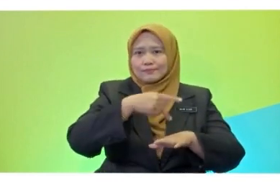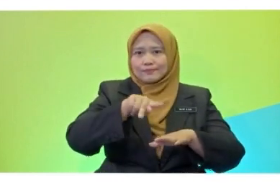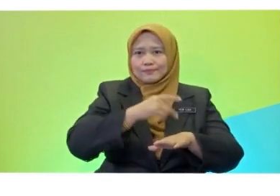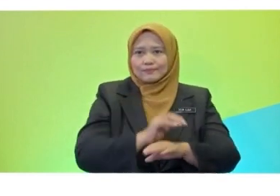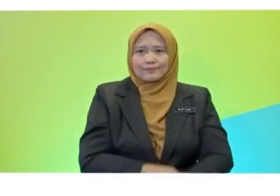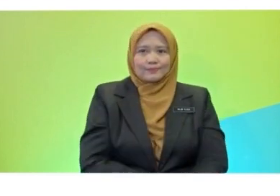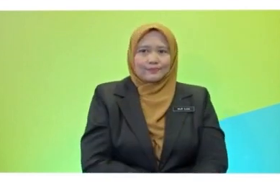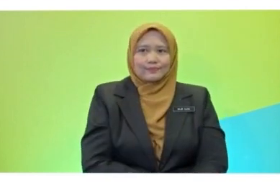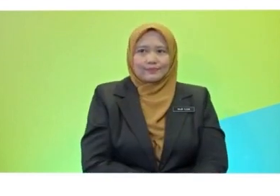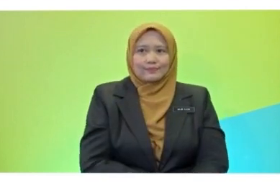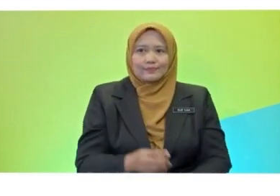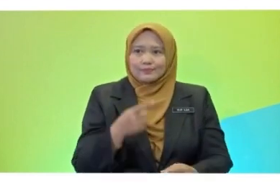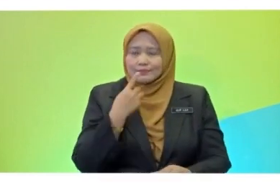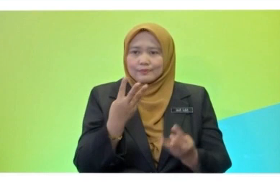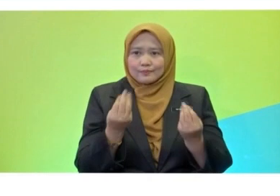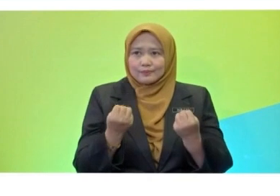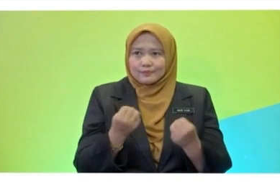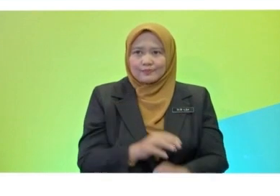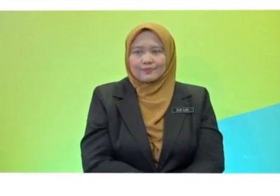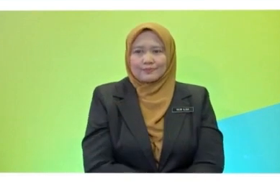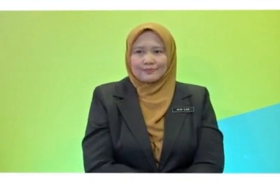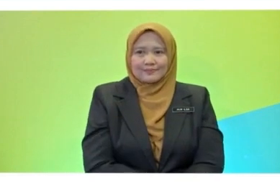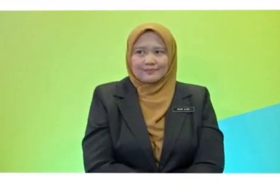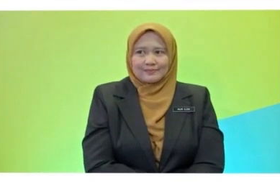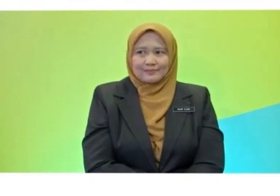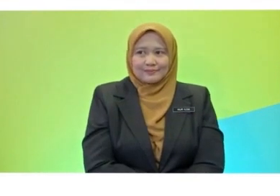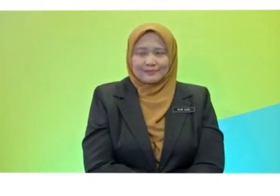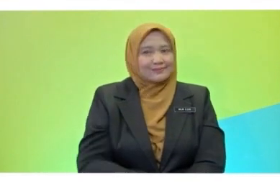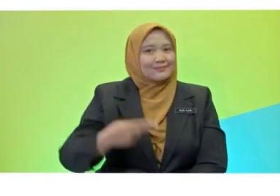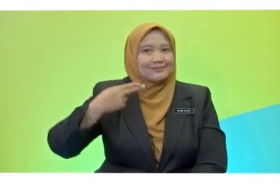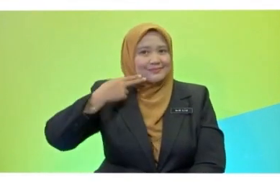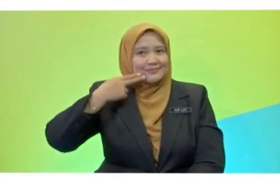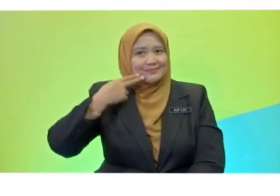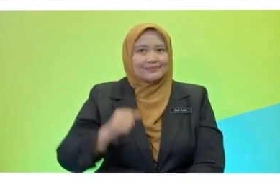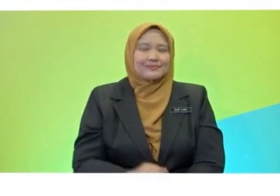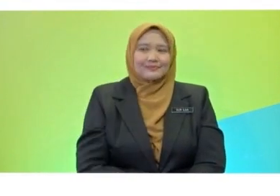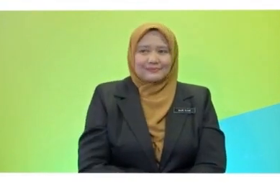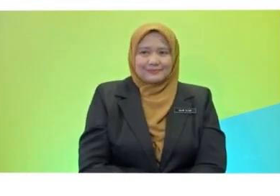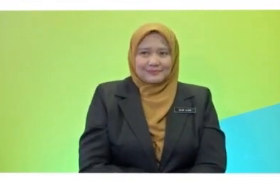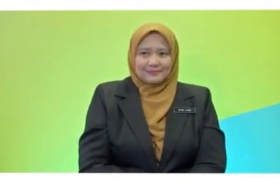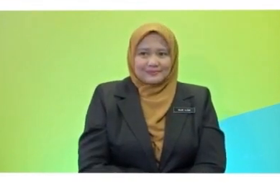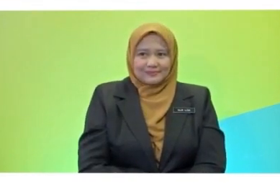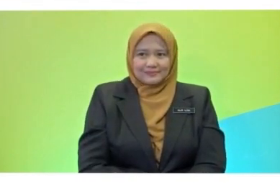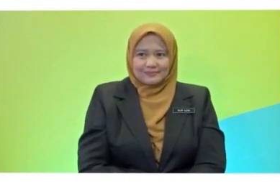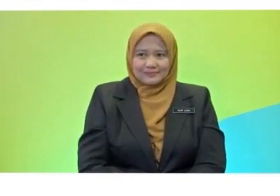going to go next? Who's excited to recite the poem? Husna. Husna.